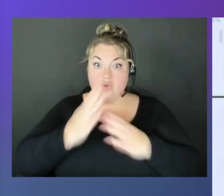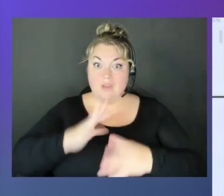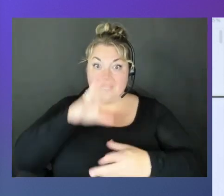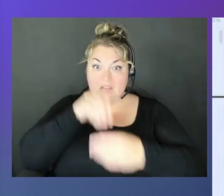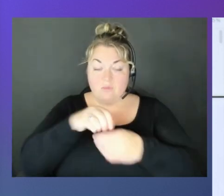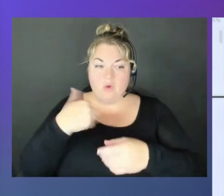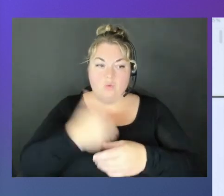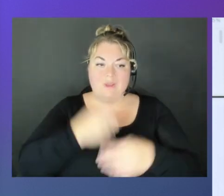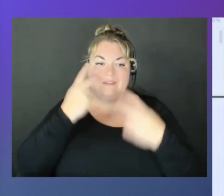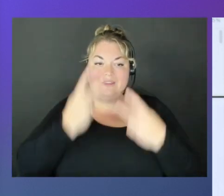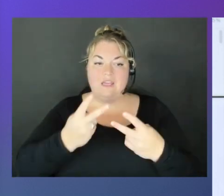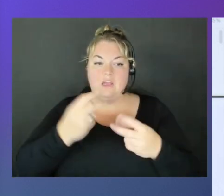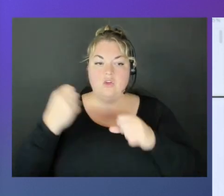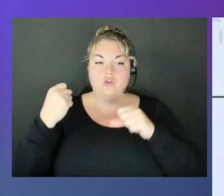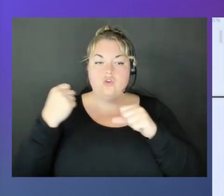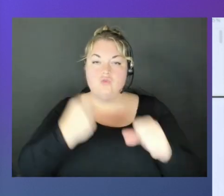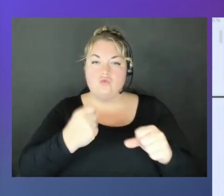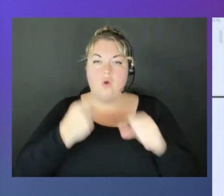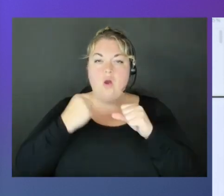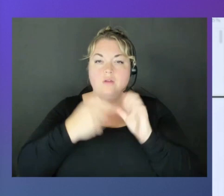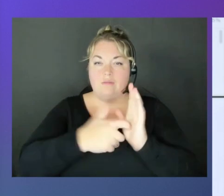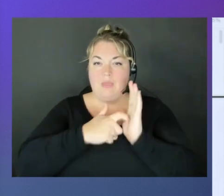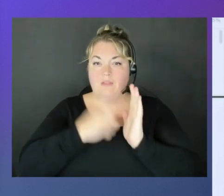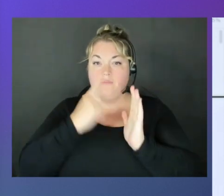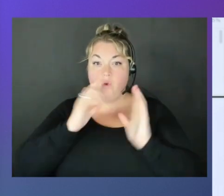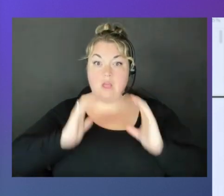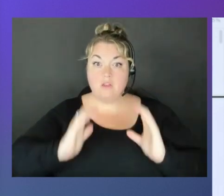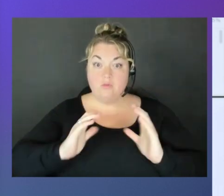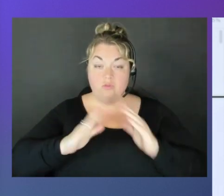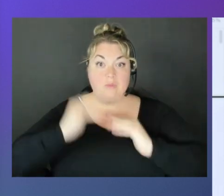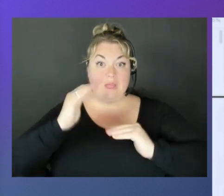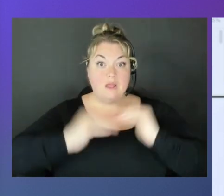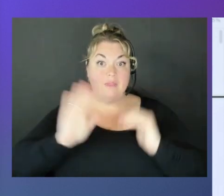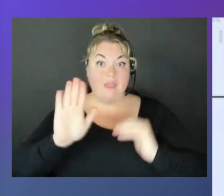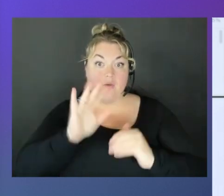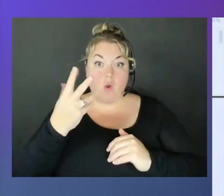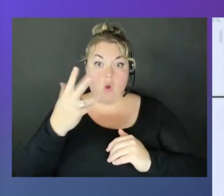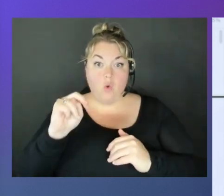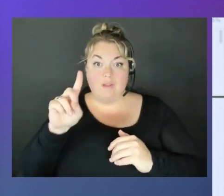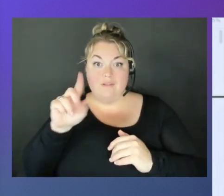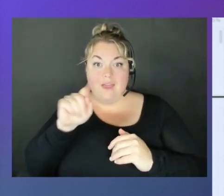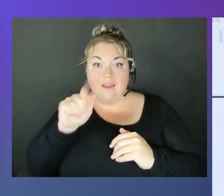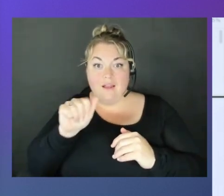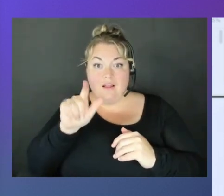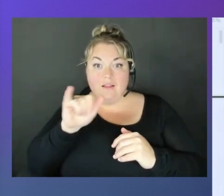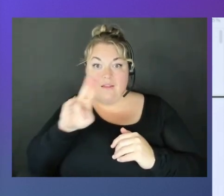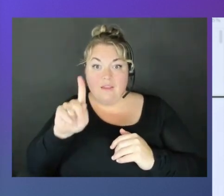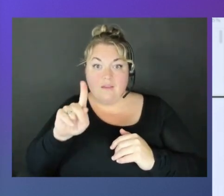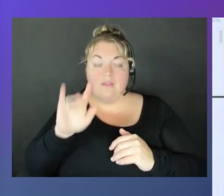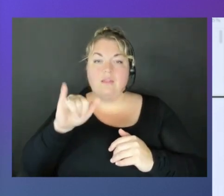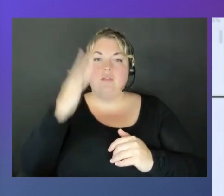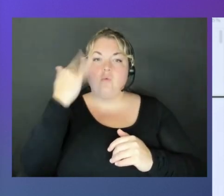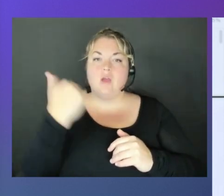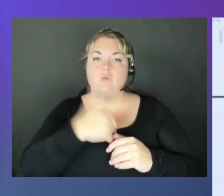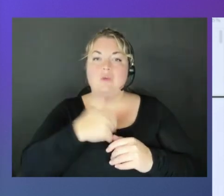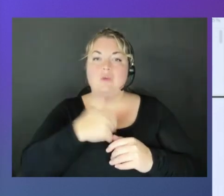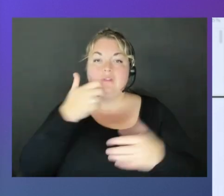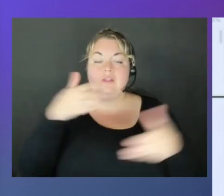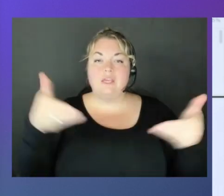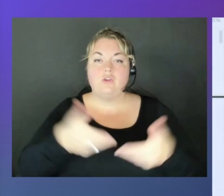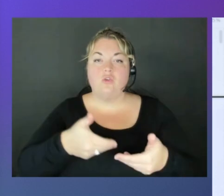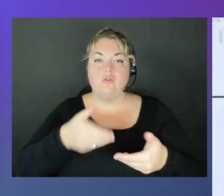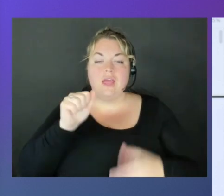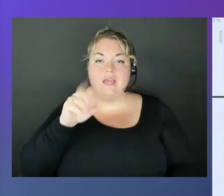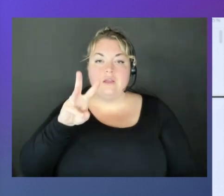customer to build their own data lake. That's why we recently introduced AWS S3